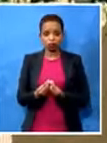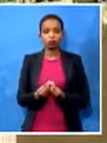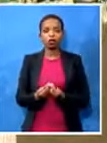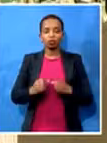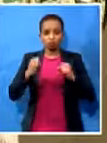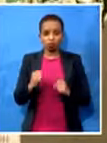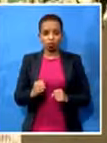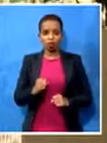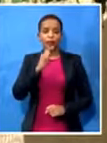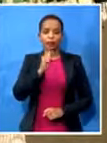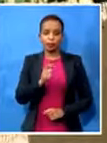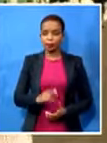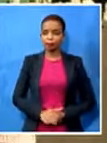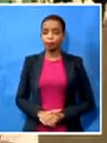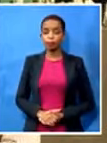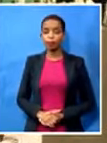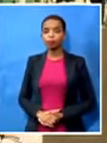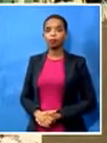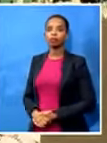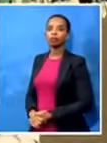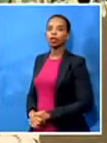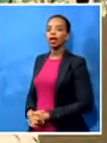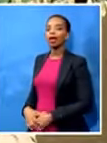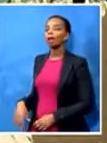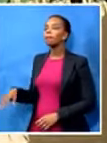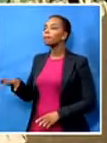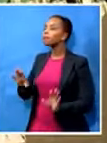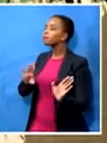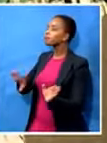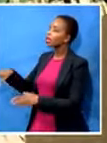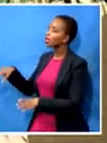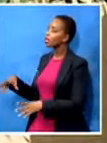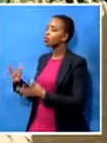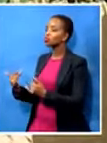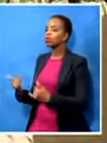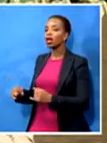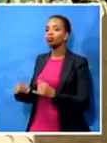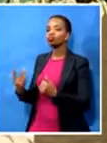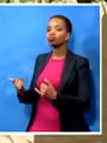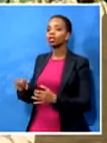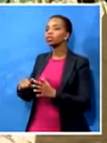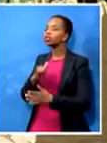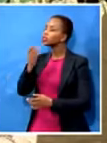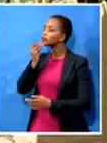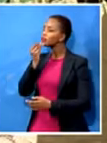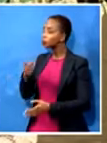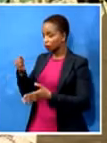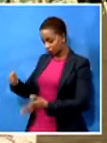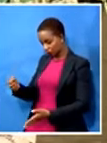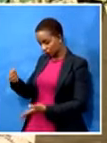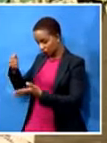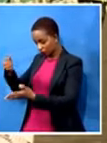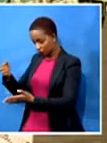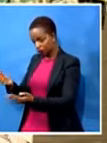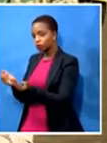Besides today, today it's a thousand food hampers to the three schools. Just give us some stats and figures of pick-and-pay.